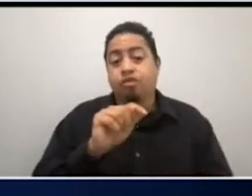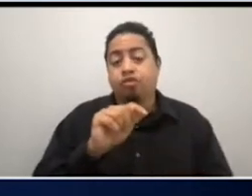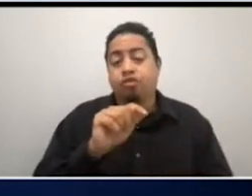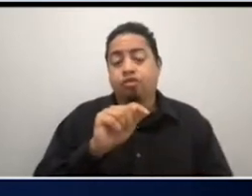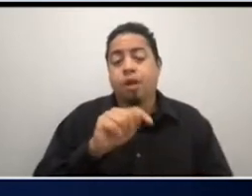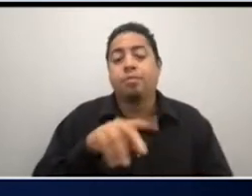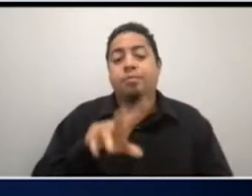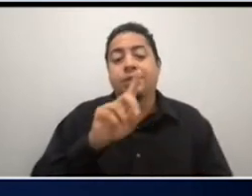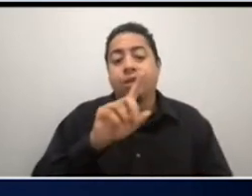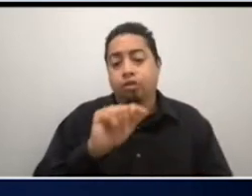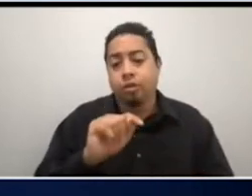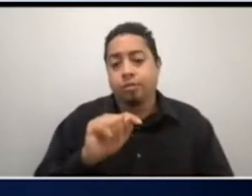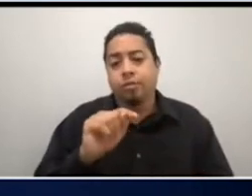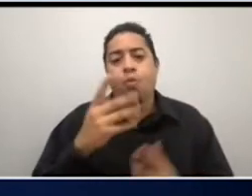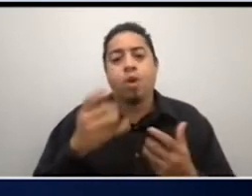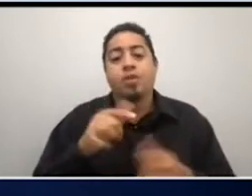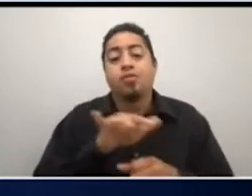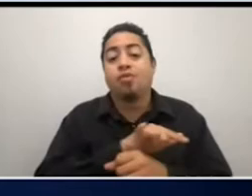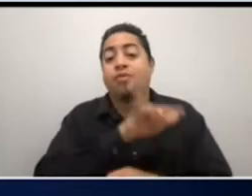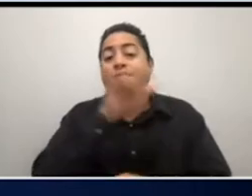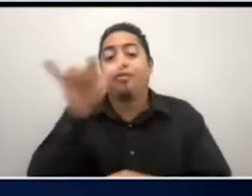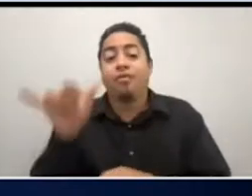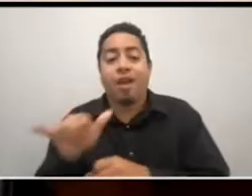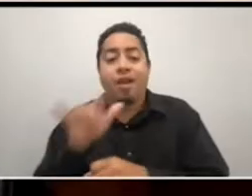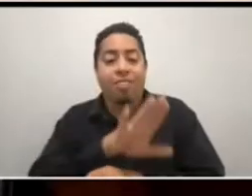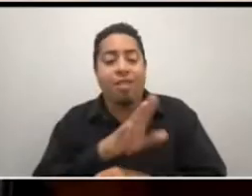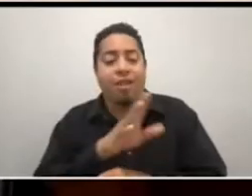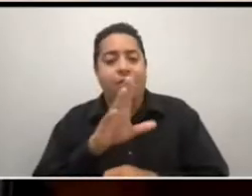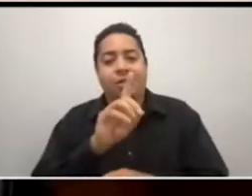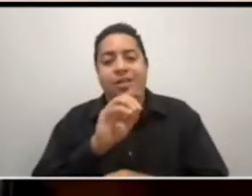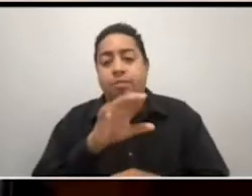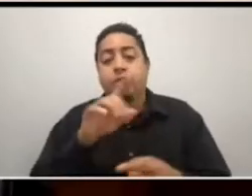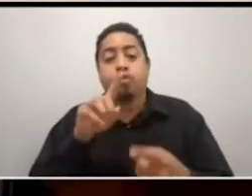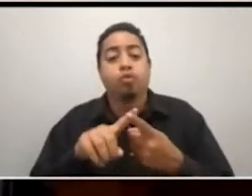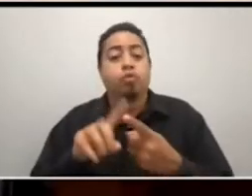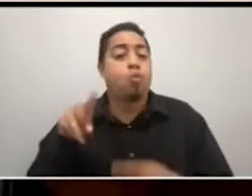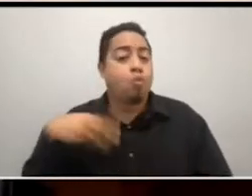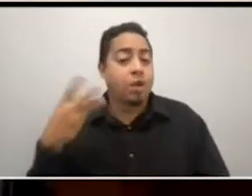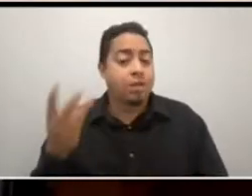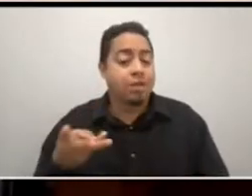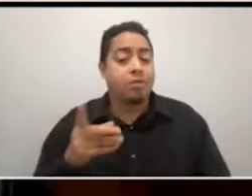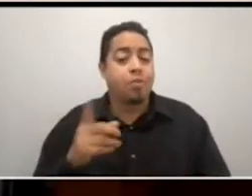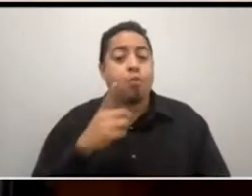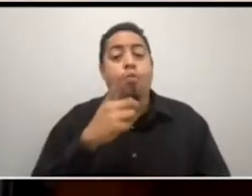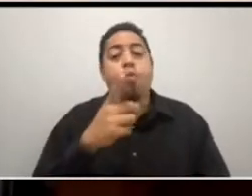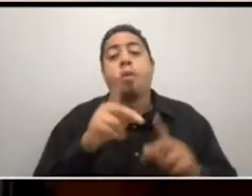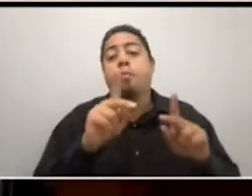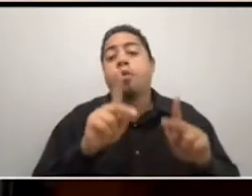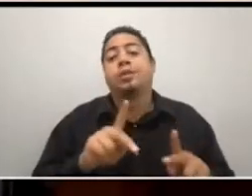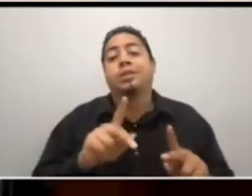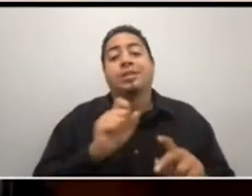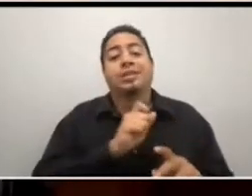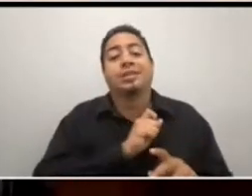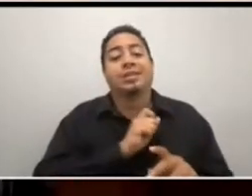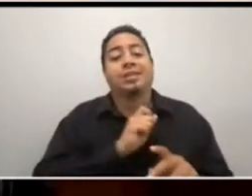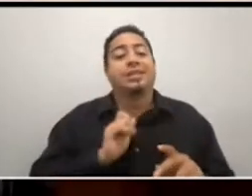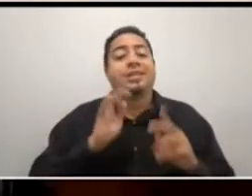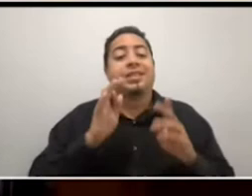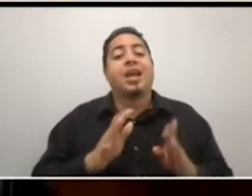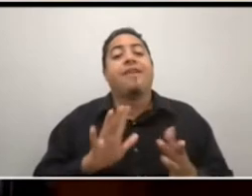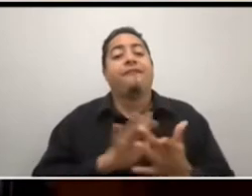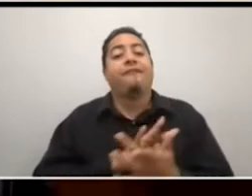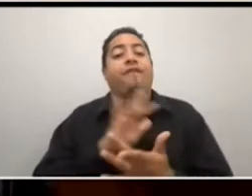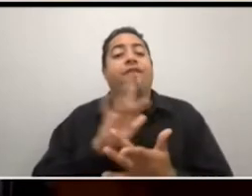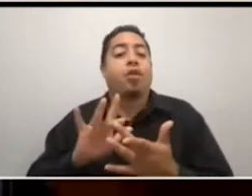their fake electors documents to Washington. A staffer for Wisconsin Senator Ron Johnson texted the staffer for Vice President